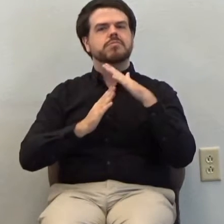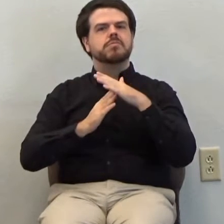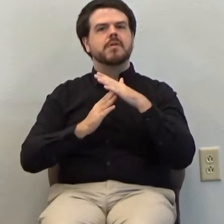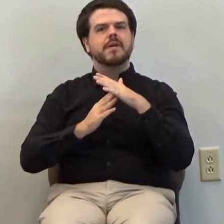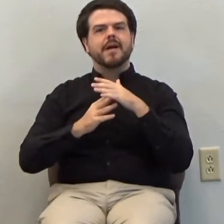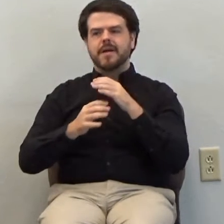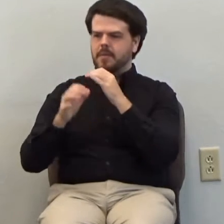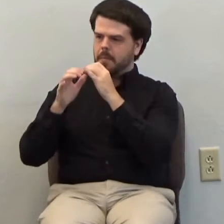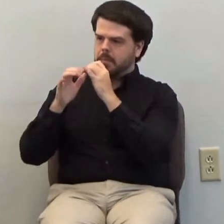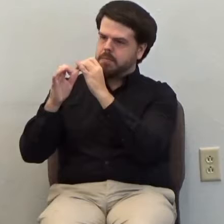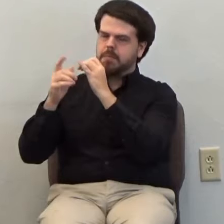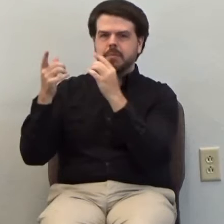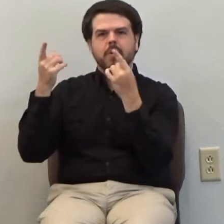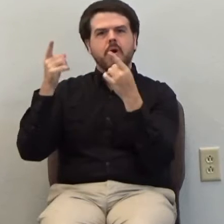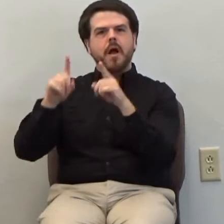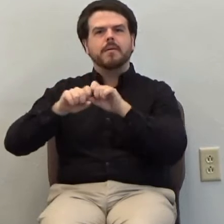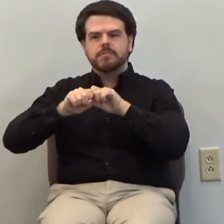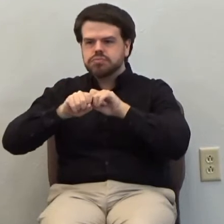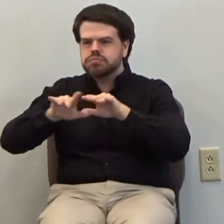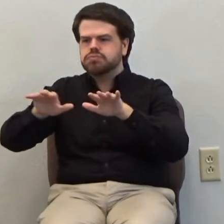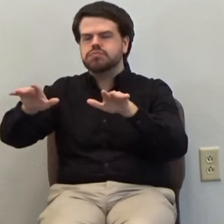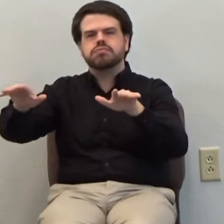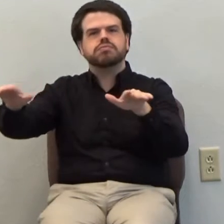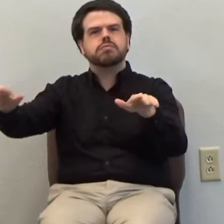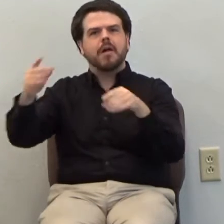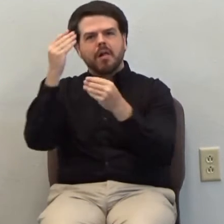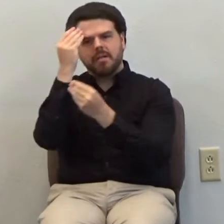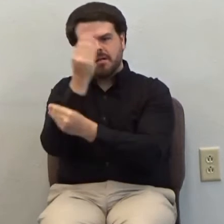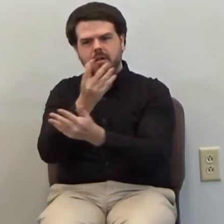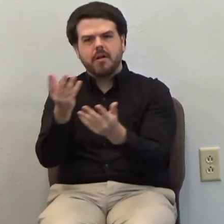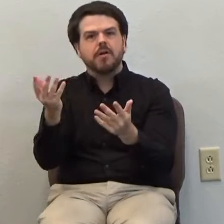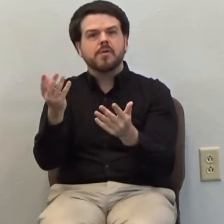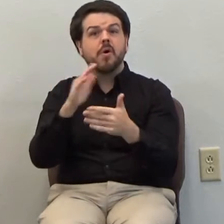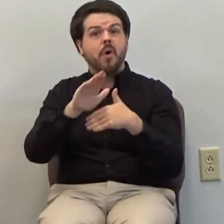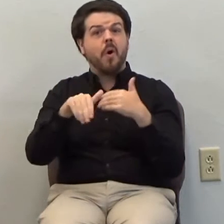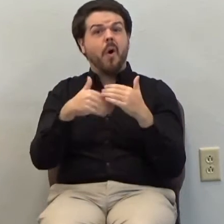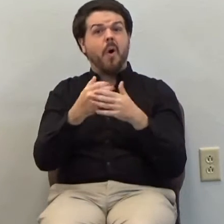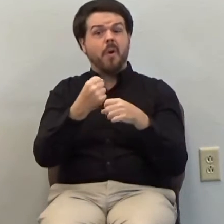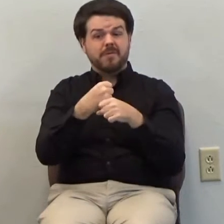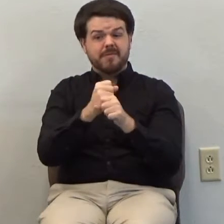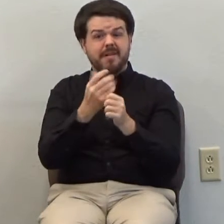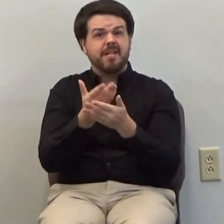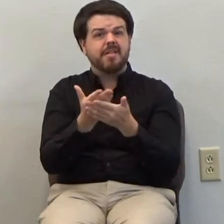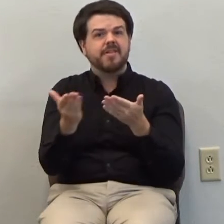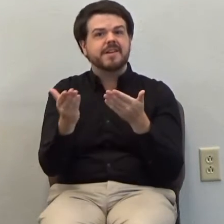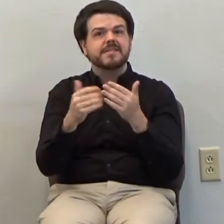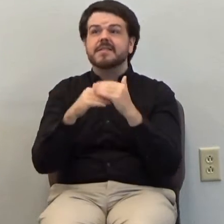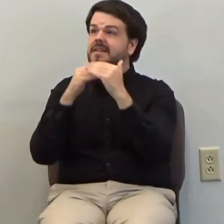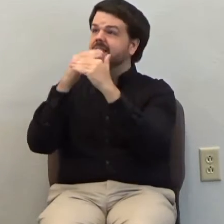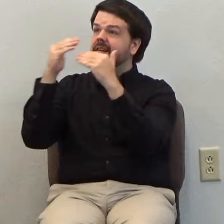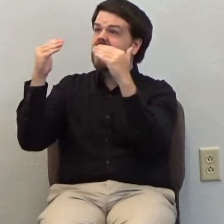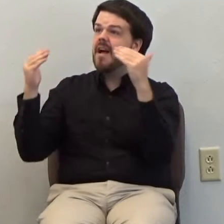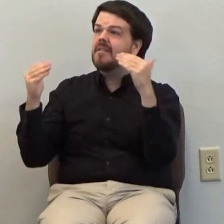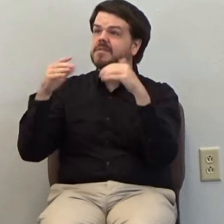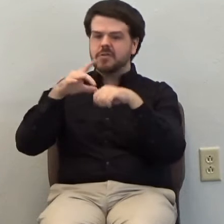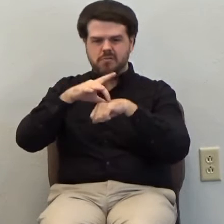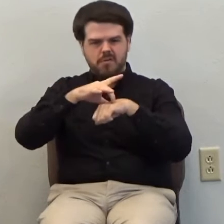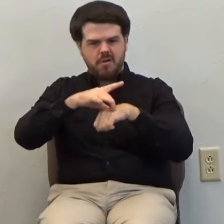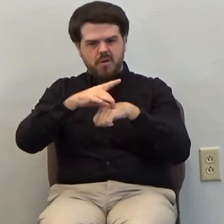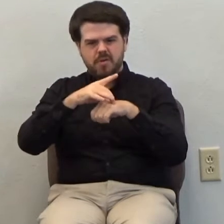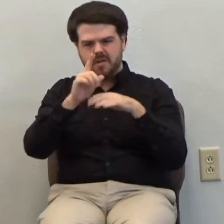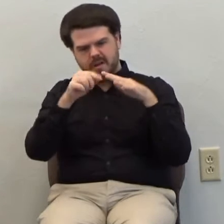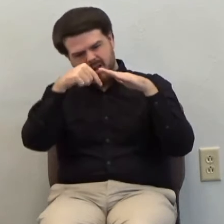Every creature in heaven and on earth and under the earth will see it.